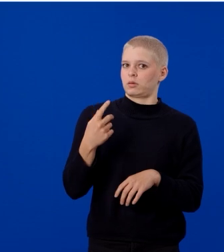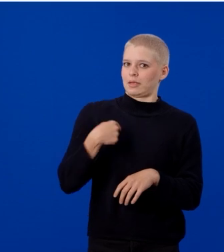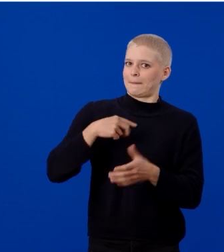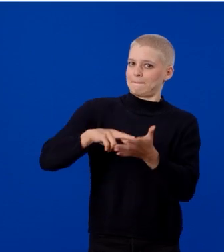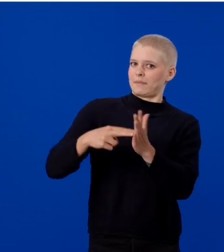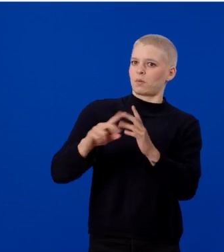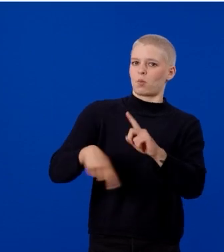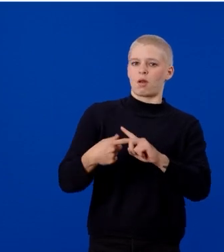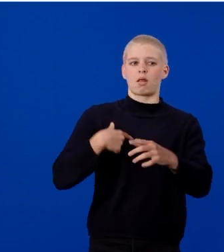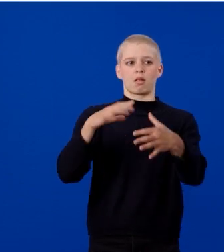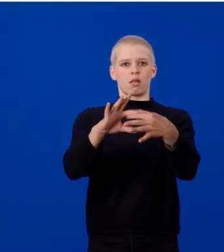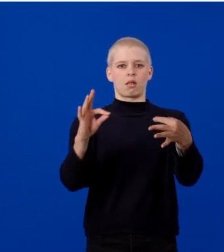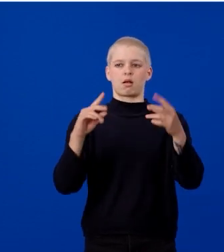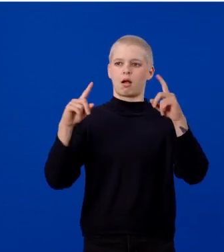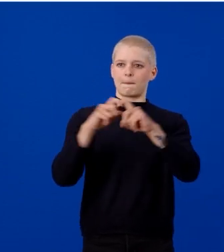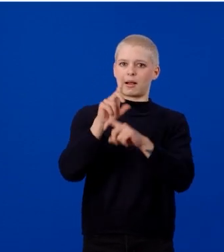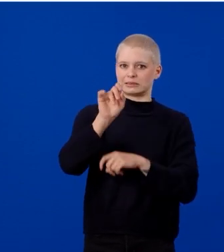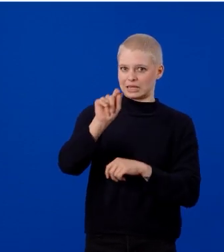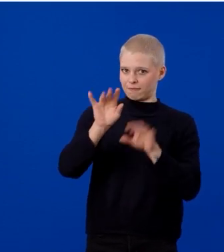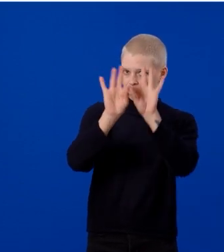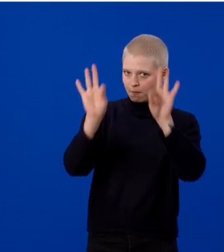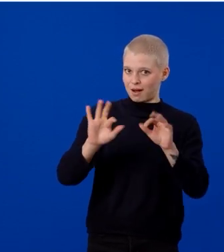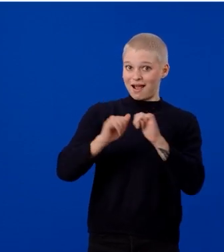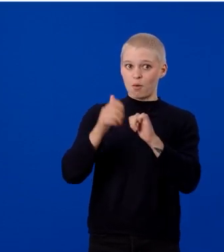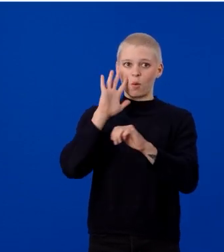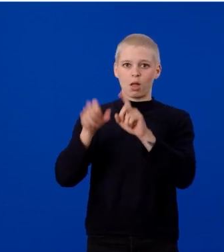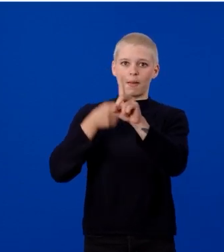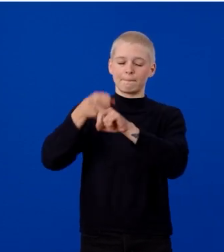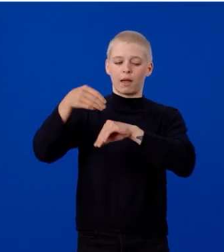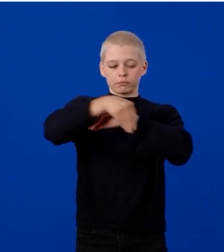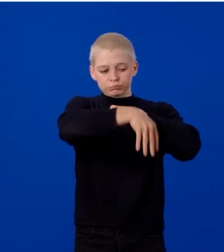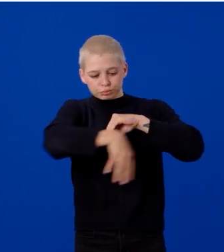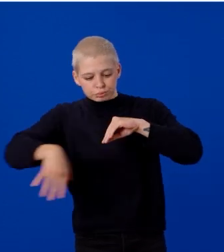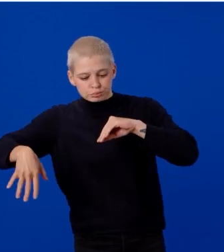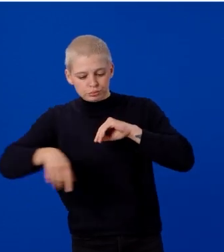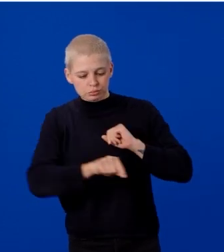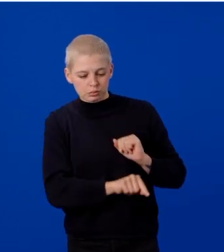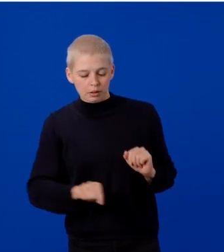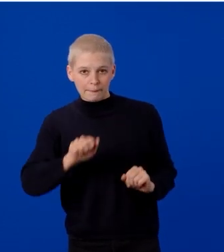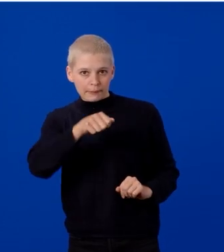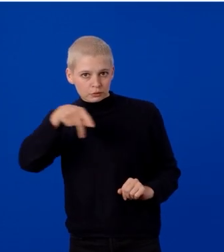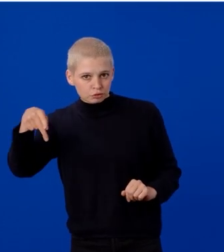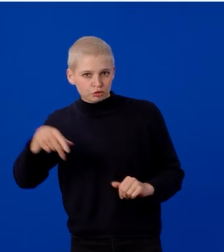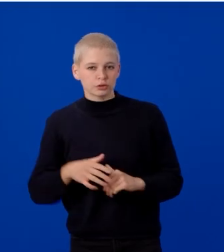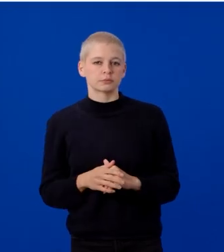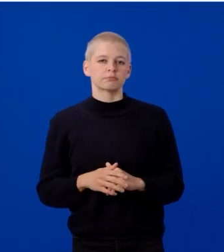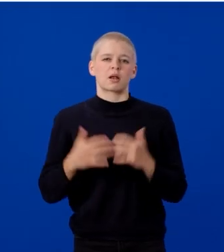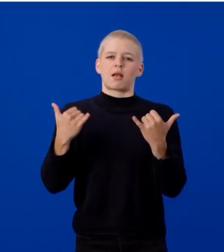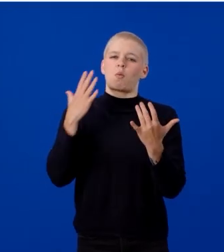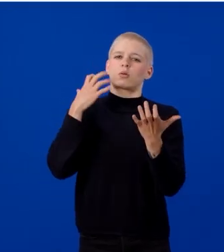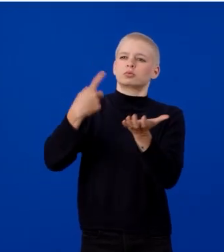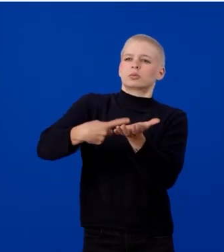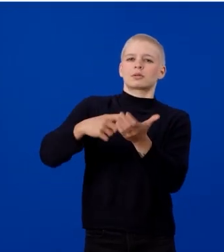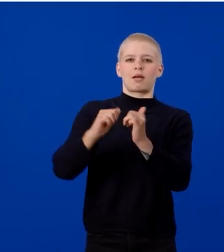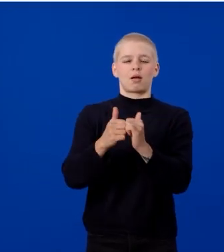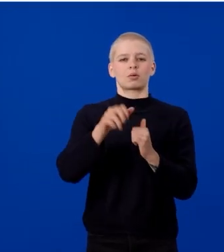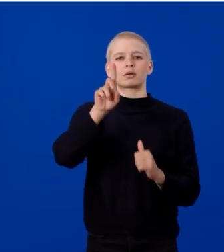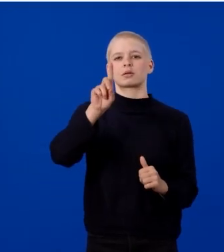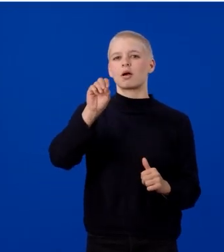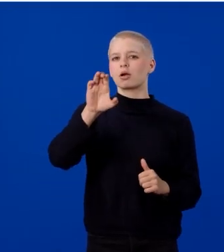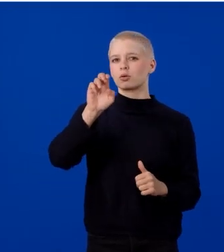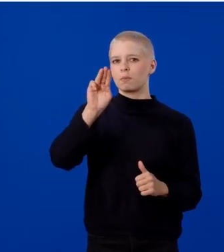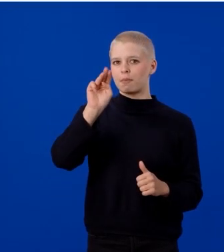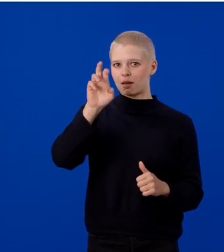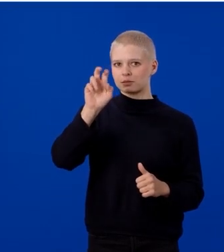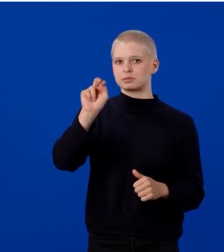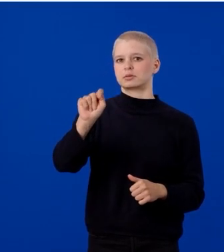is and how it impacts downstream applications, let's talk about how Document Lens can help you